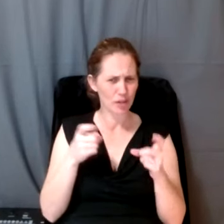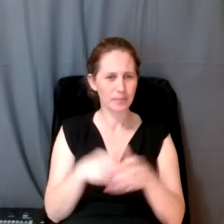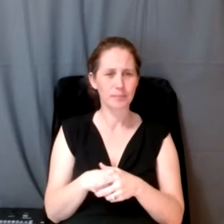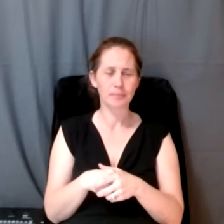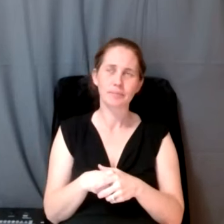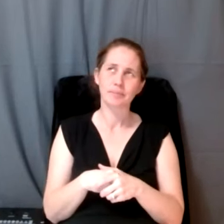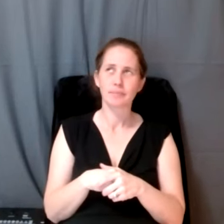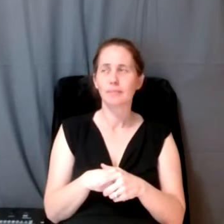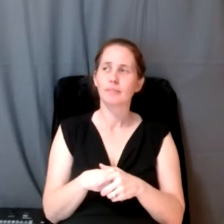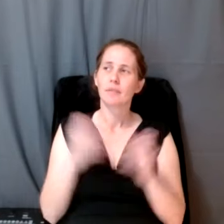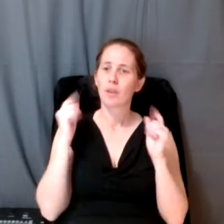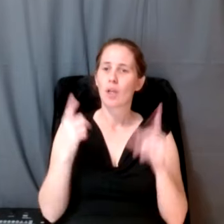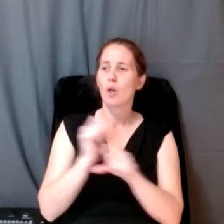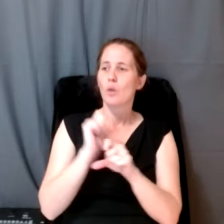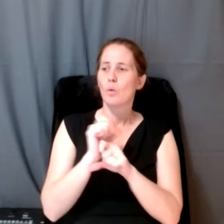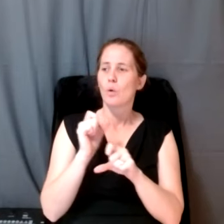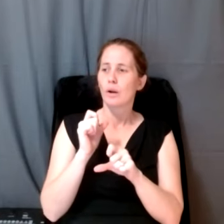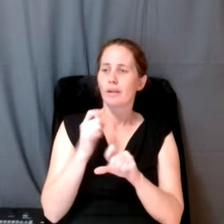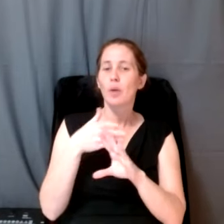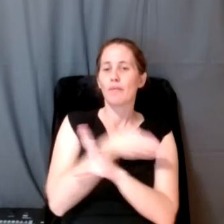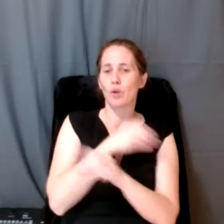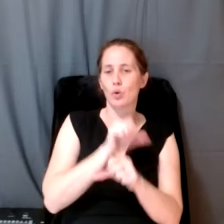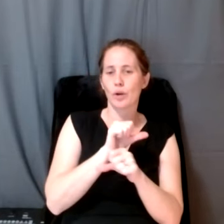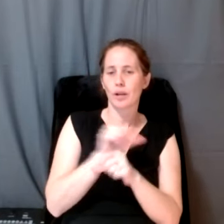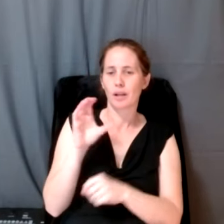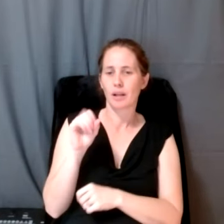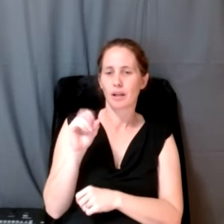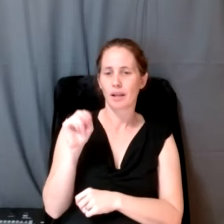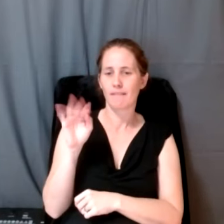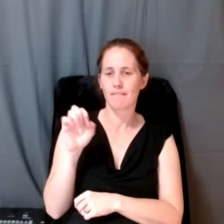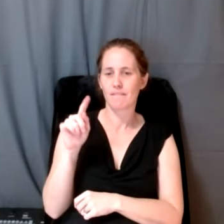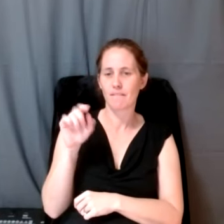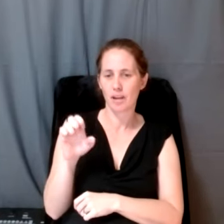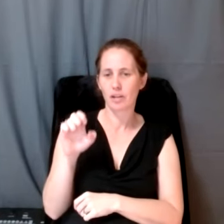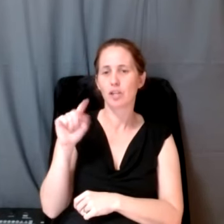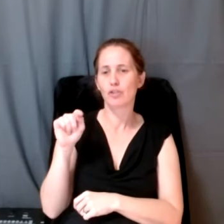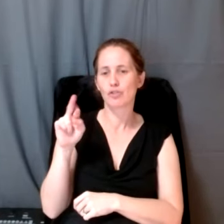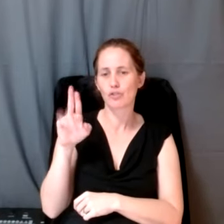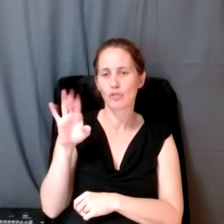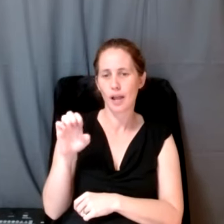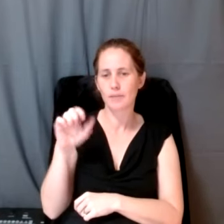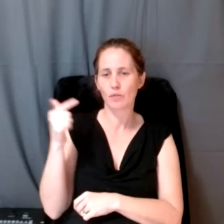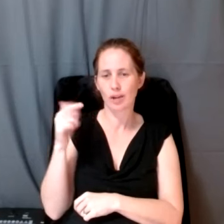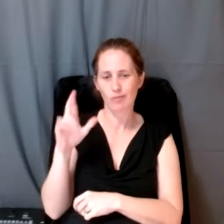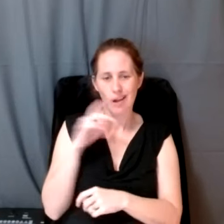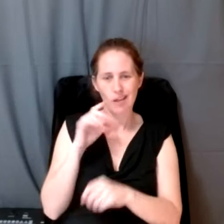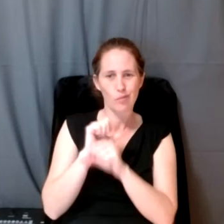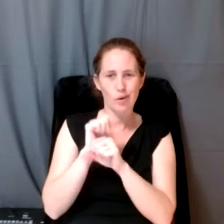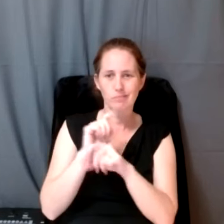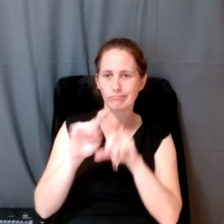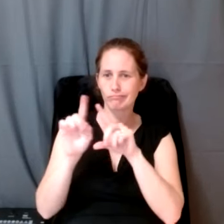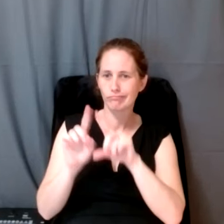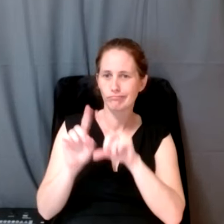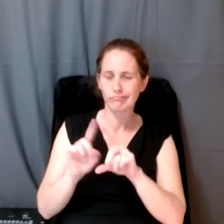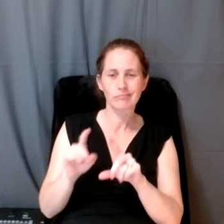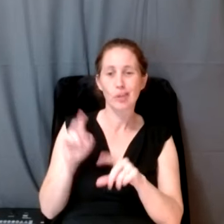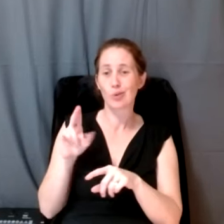You know, in all of the work that I've done. prior to working with Confederated Tribes of Grand Ronde, I've worked with Ama Motsun Band of Ohlone, with Kent Lightfoot at UC